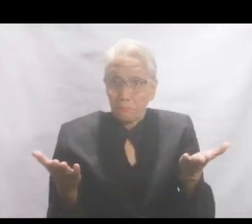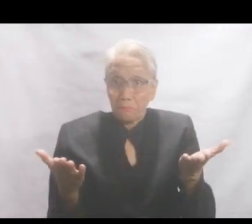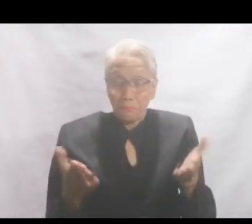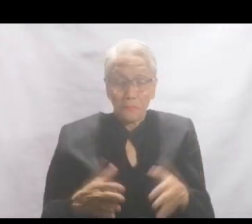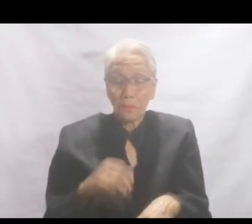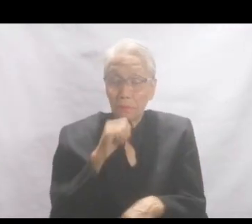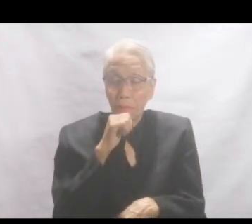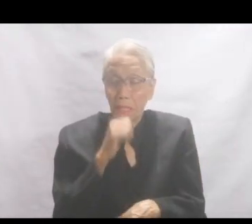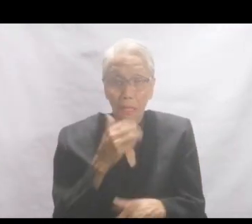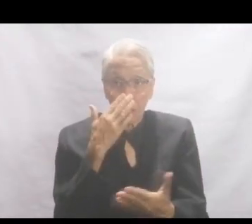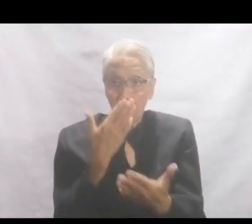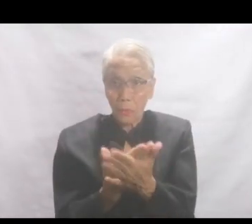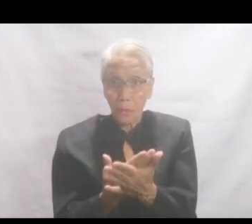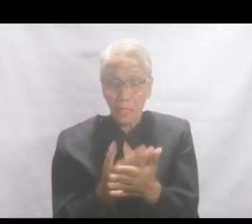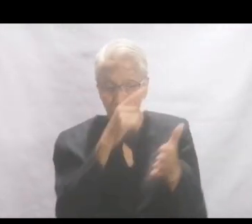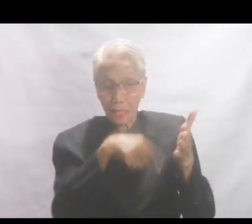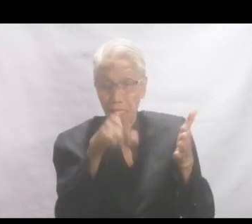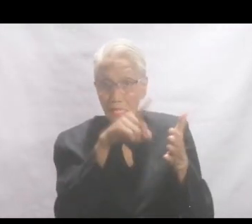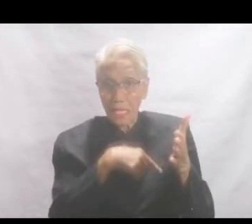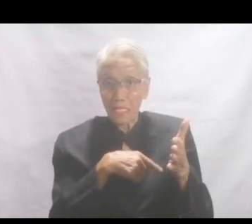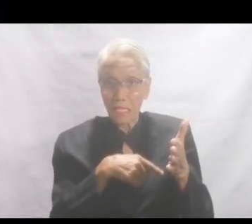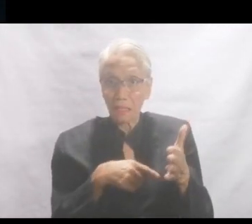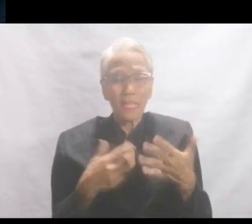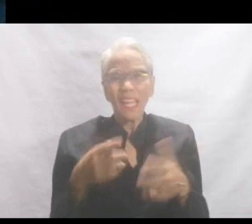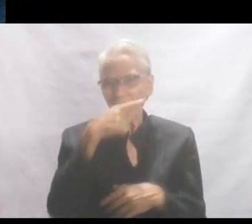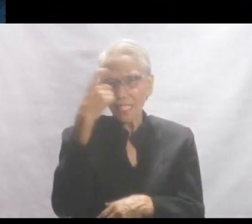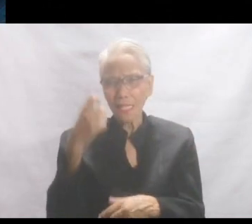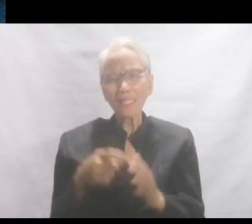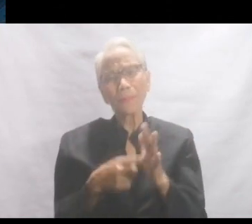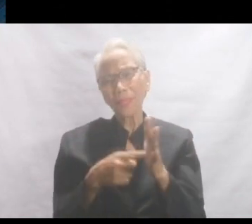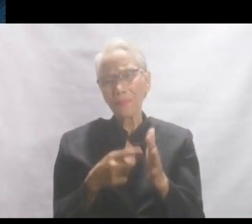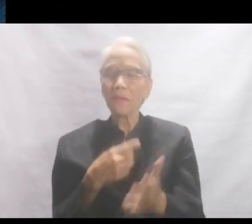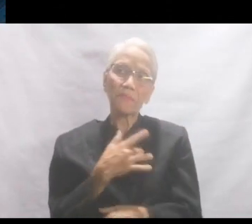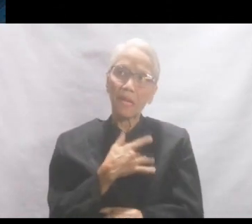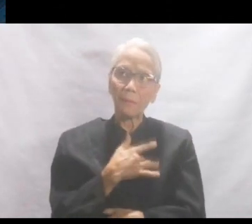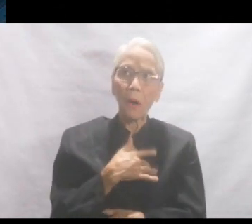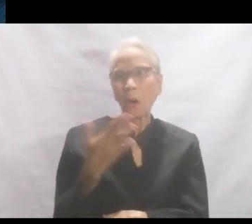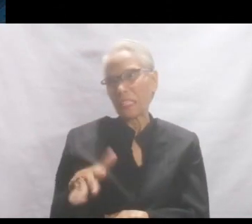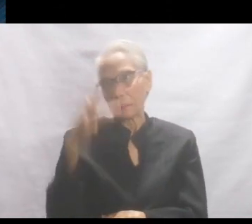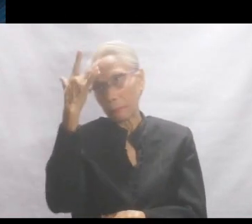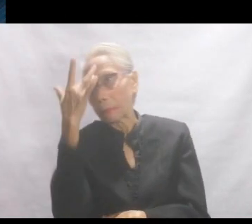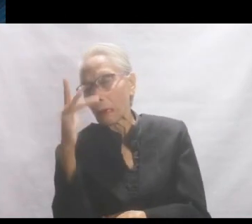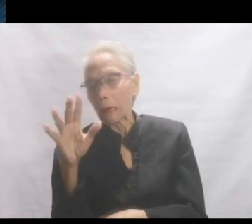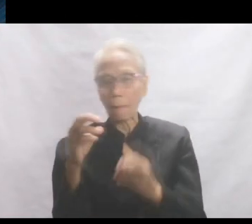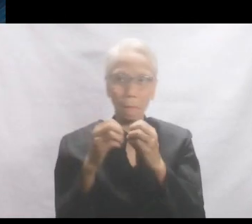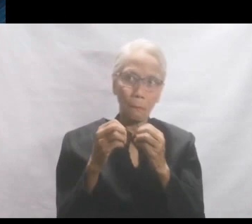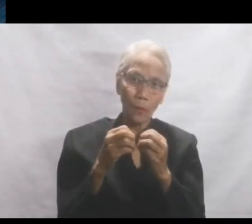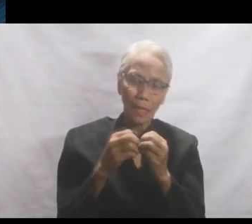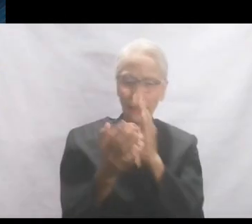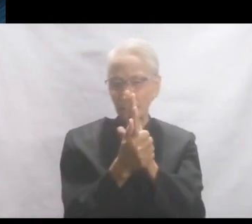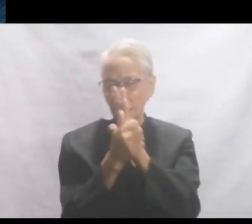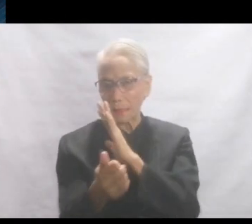Number unhealthy unnecessary criticizing lang, ha? Minsan kasi ang feeling mo, mas matalino ka at mas